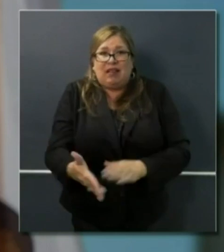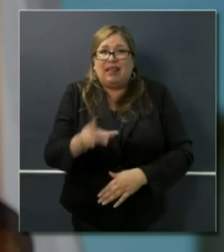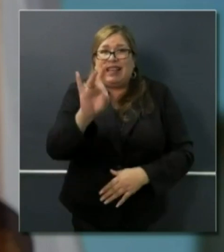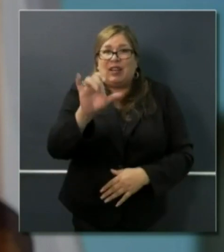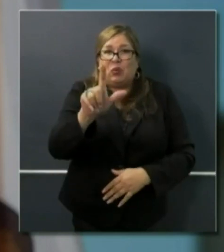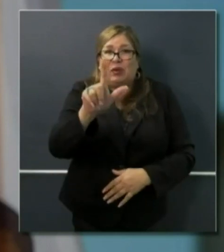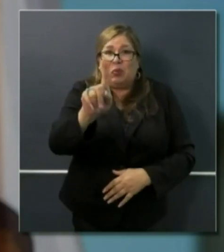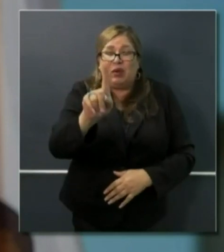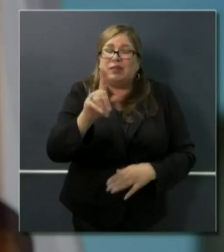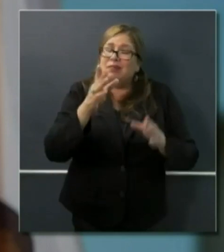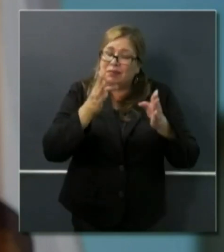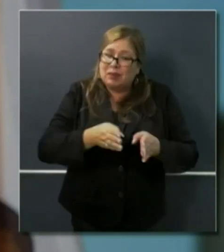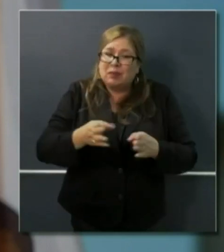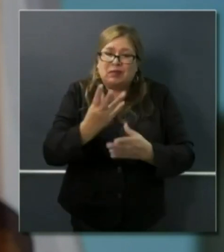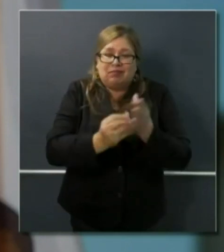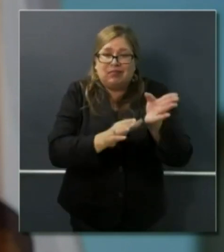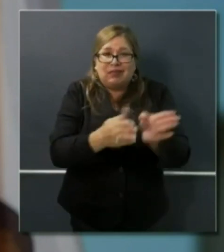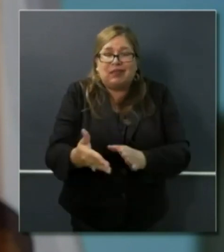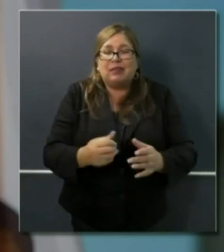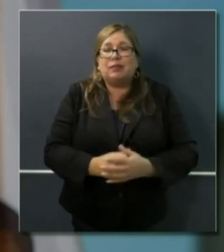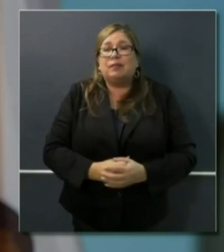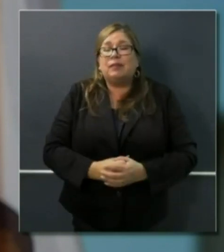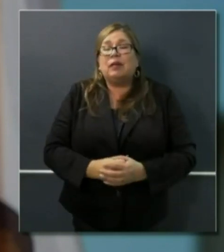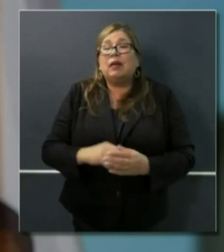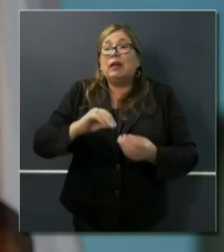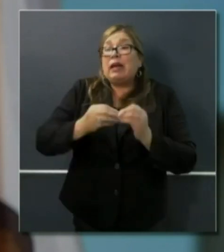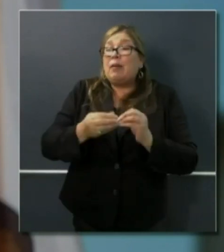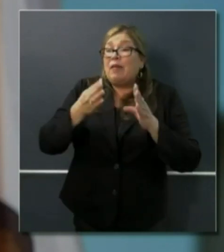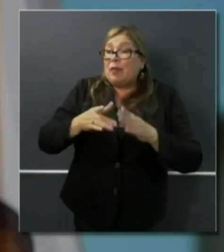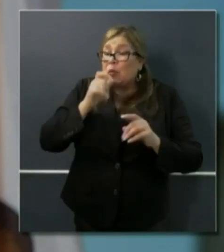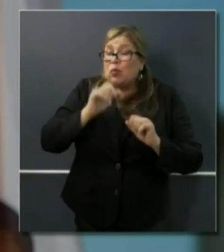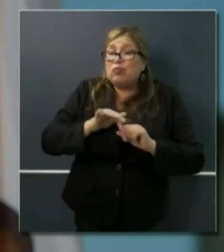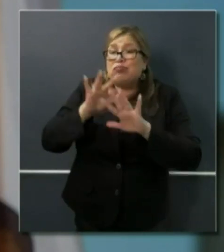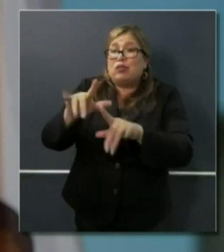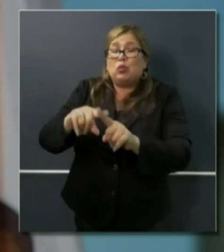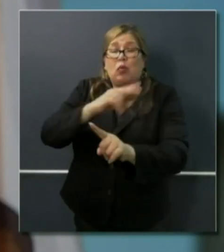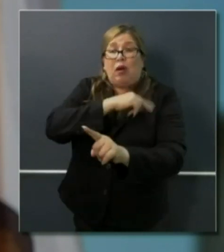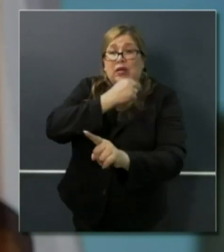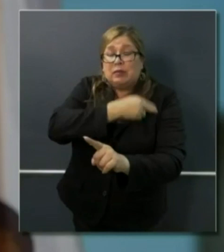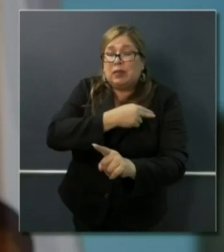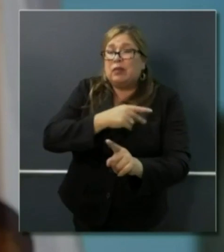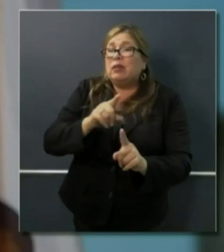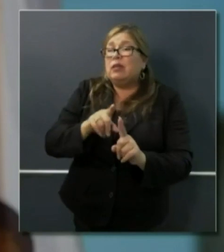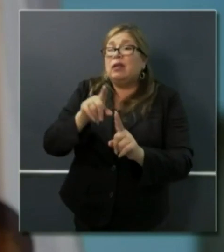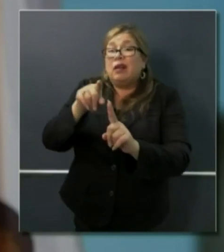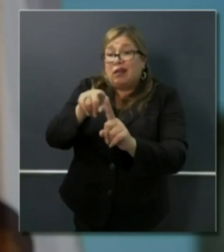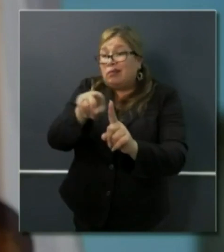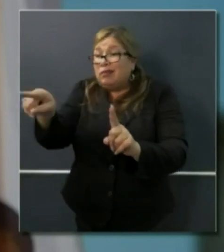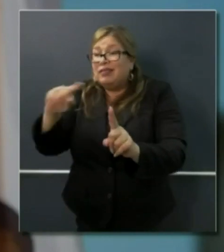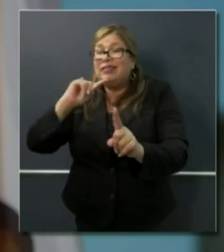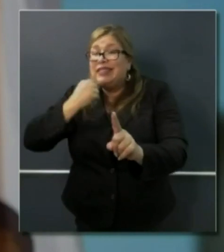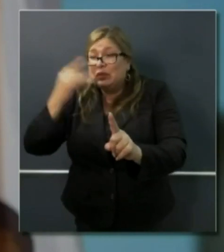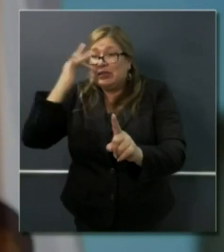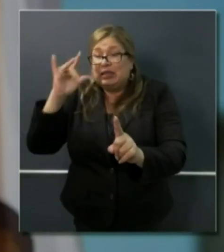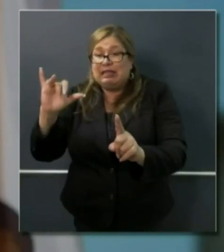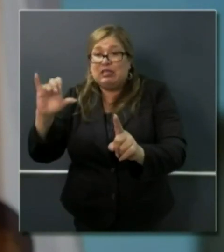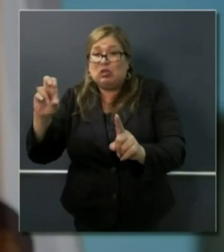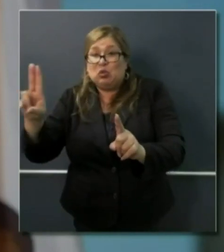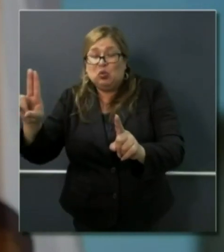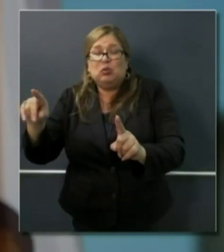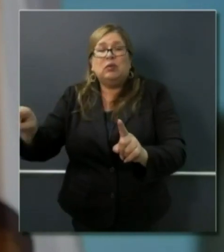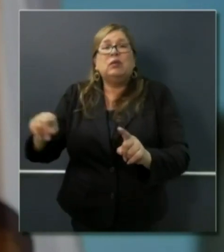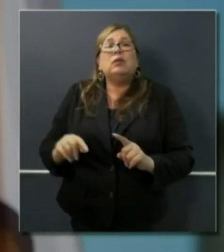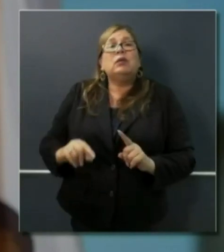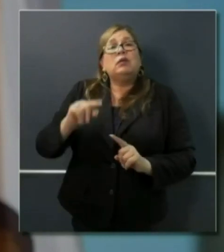number of people in our hospitals, in our ICUs, we had some favorable numbers that came out yesterday. Hospitalization rate